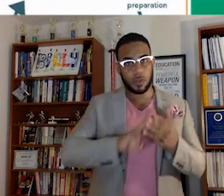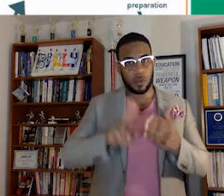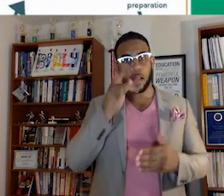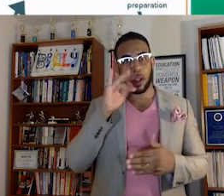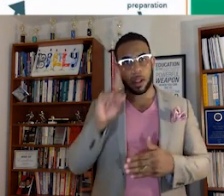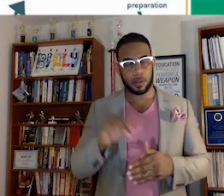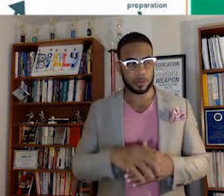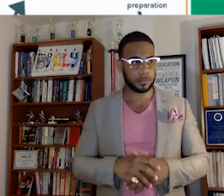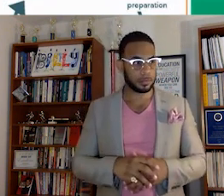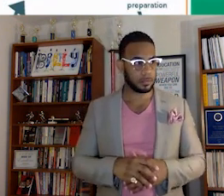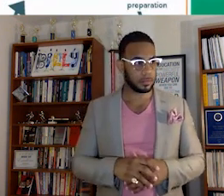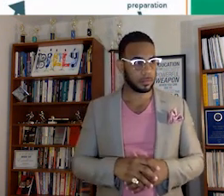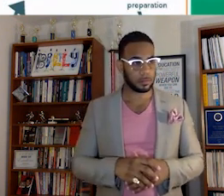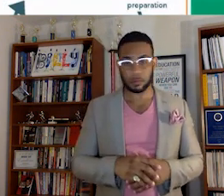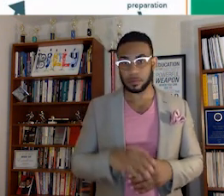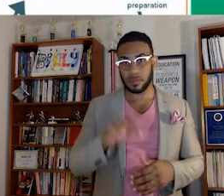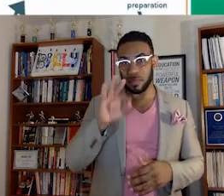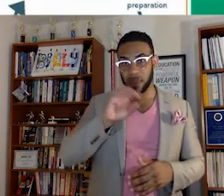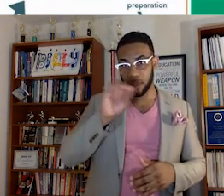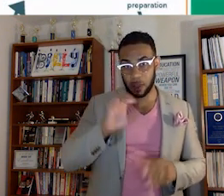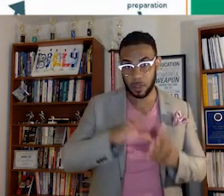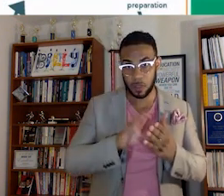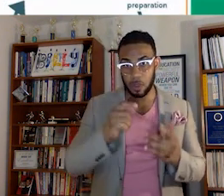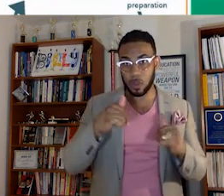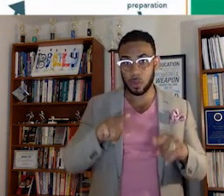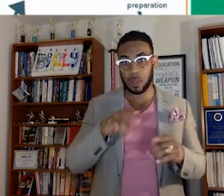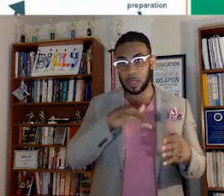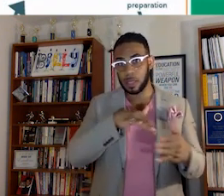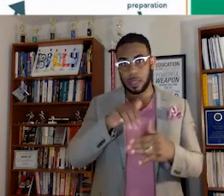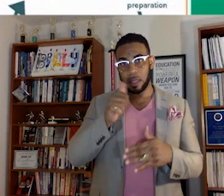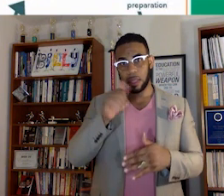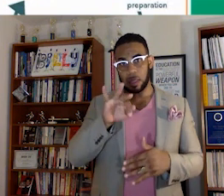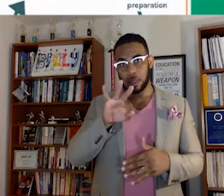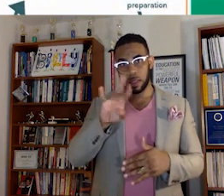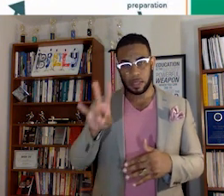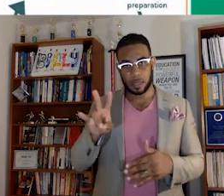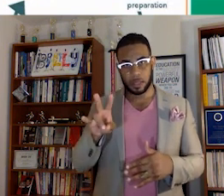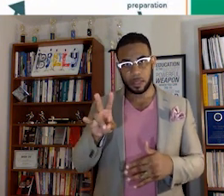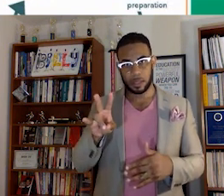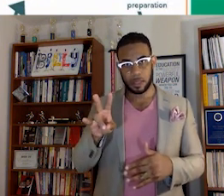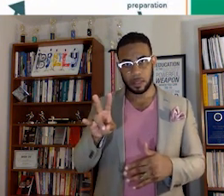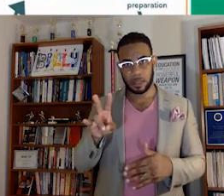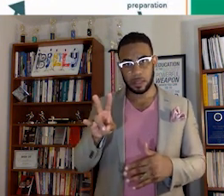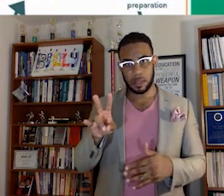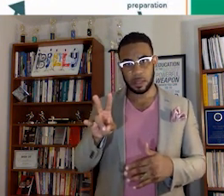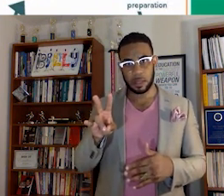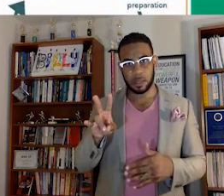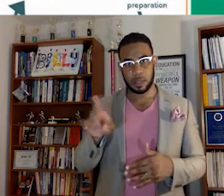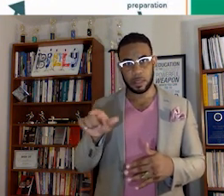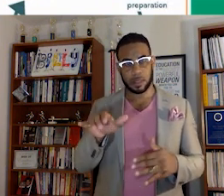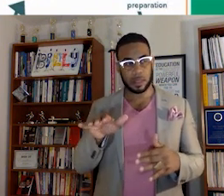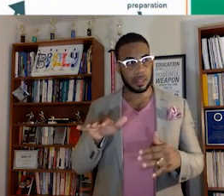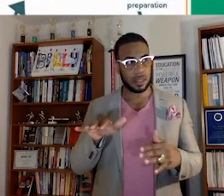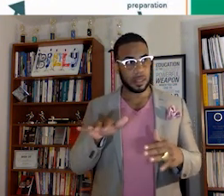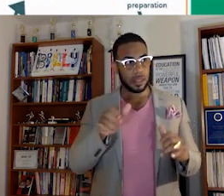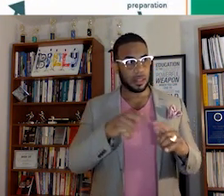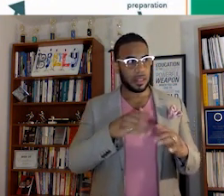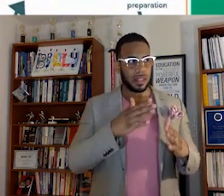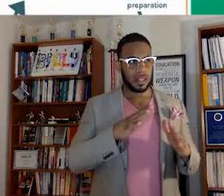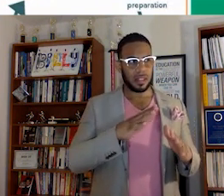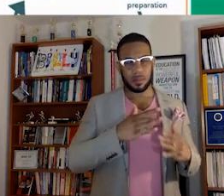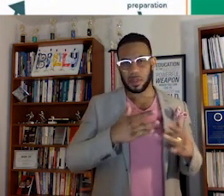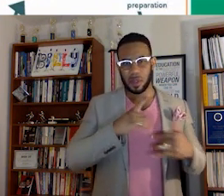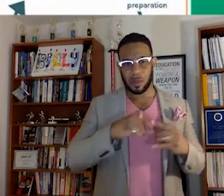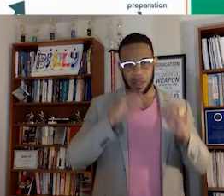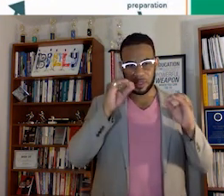Colorado, and 90% of students during their study in 1997, they leave from concerns about teaching